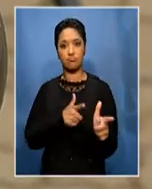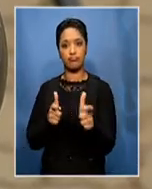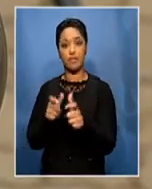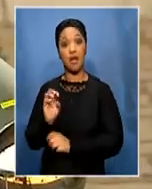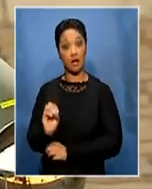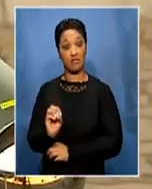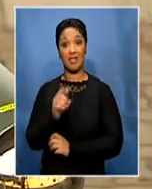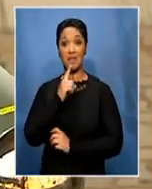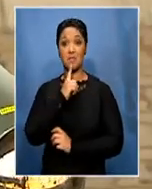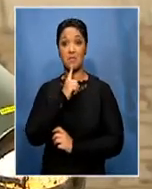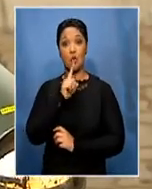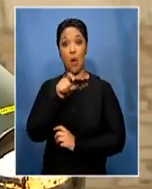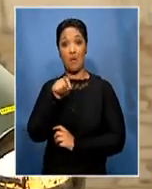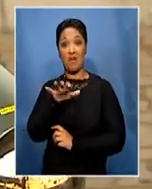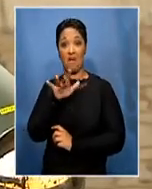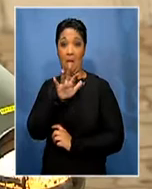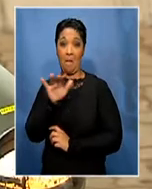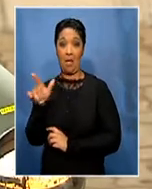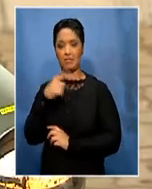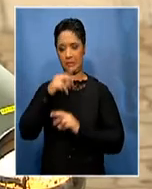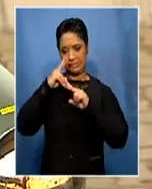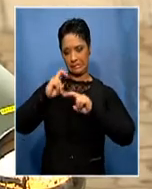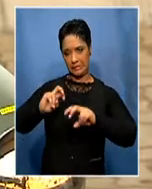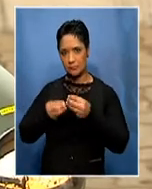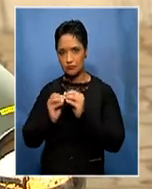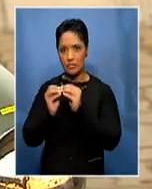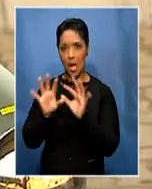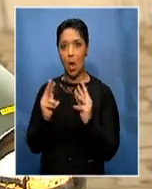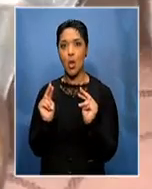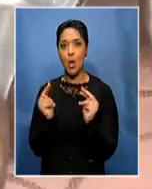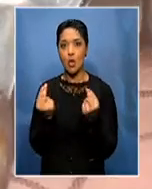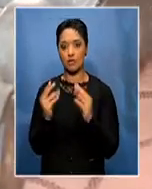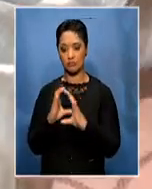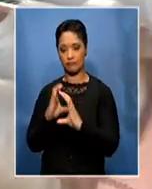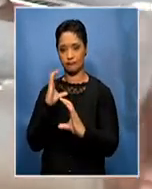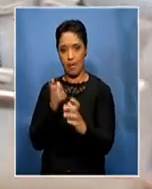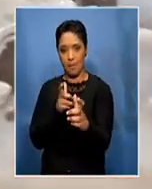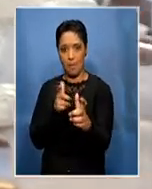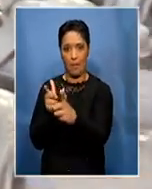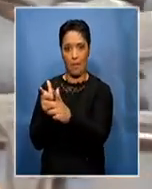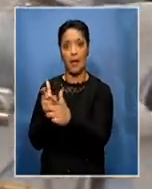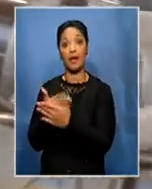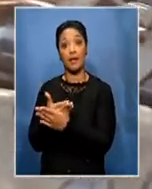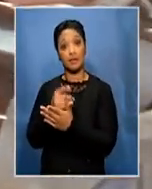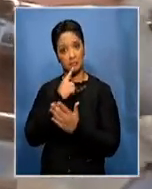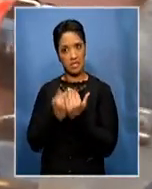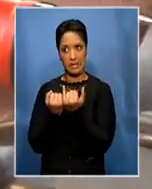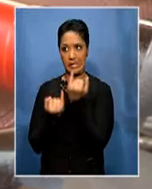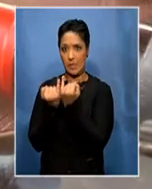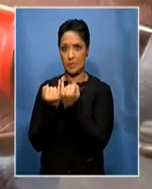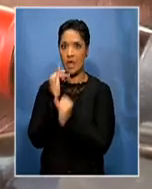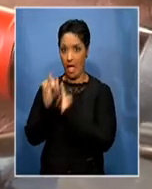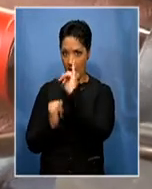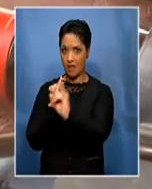spending about half a billion rand a year on researching and developing new sophisticated weapons in order to remain competitive